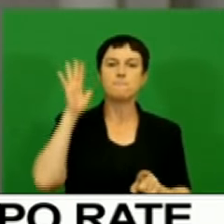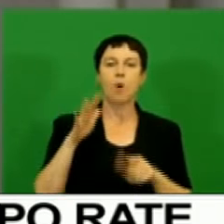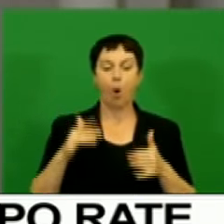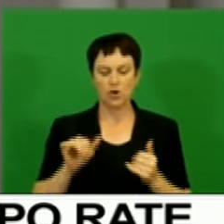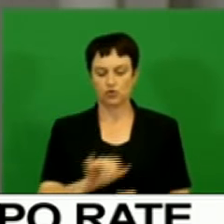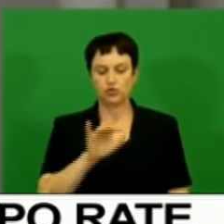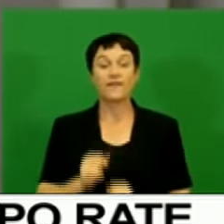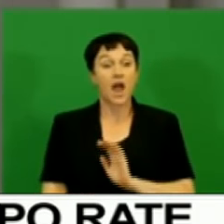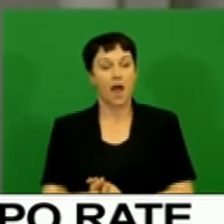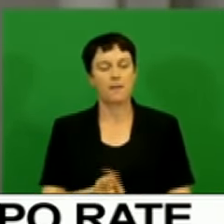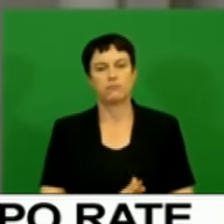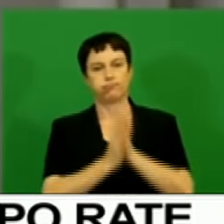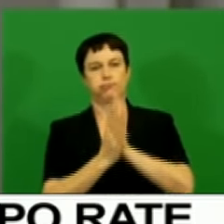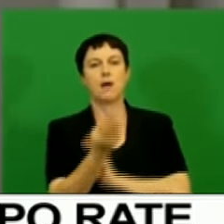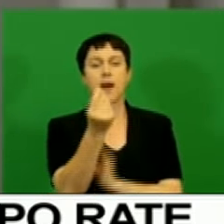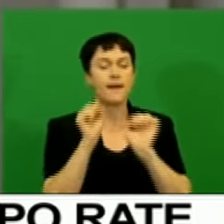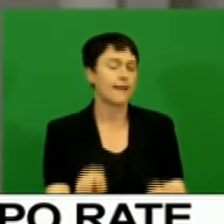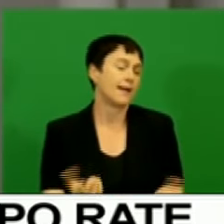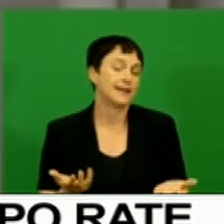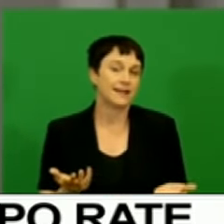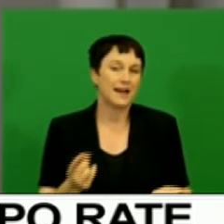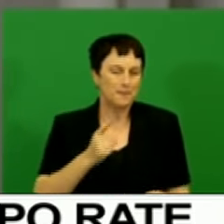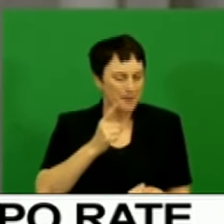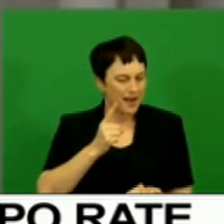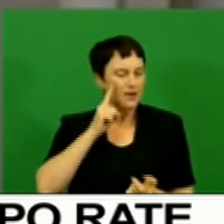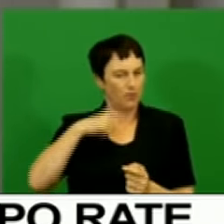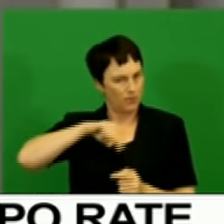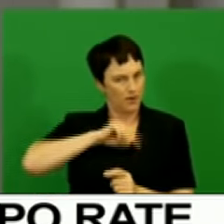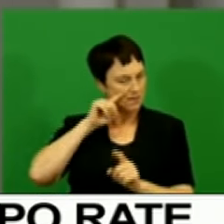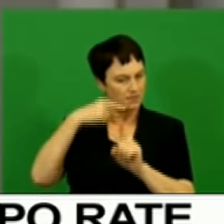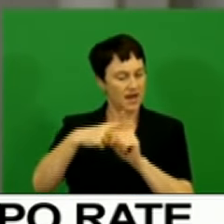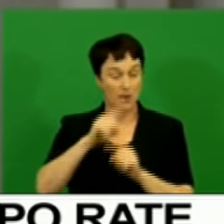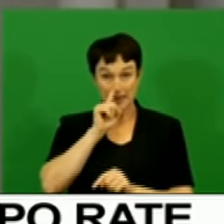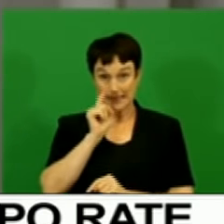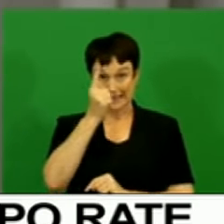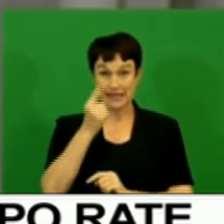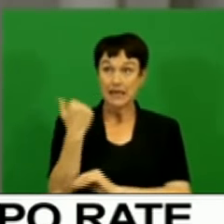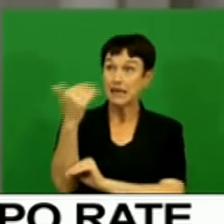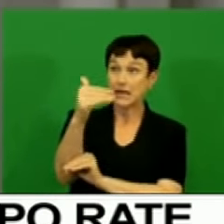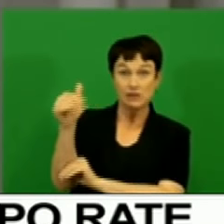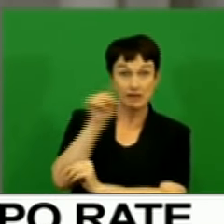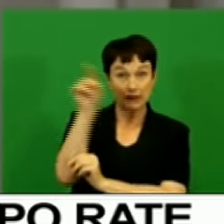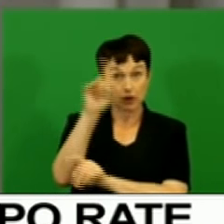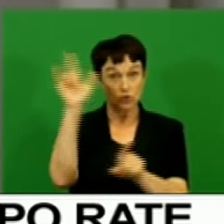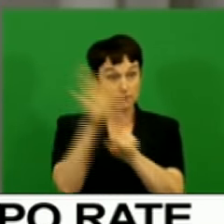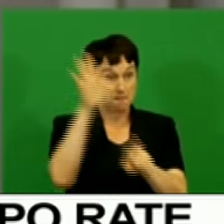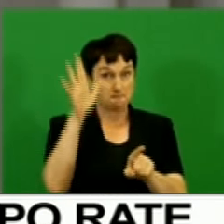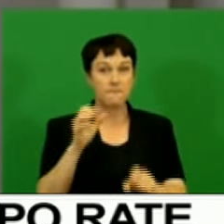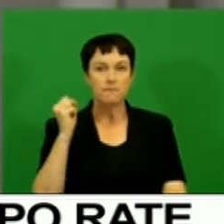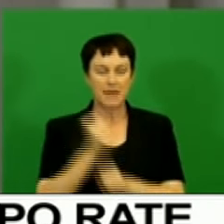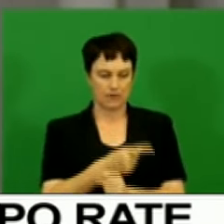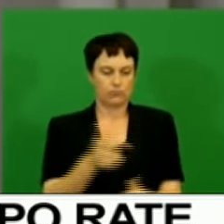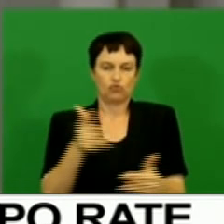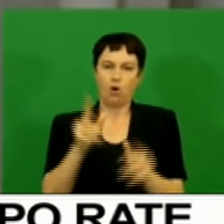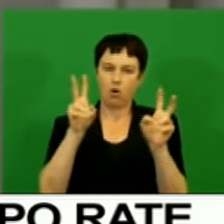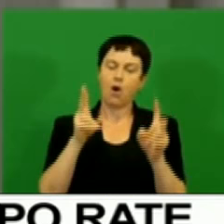the approach of the committee is to look through the first-round effects of exogenous shocks, but remain focused on